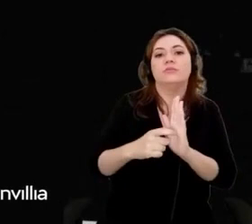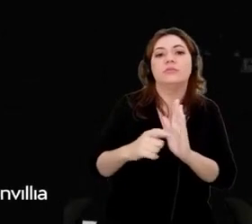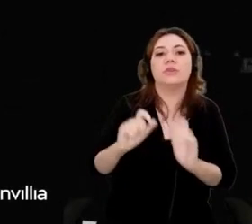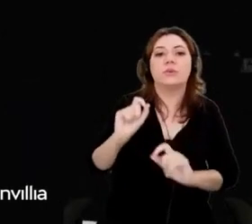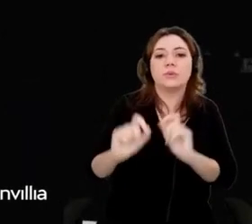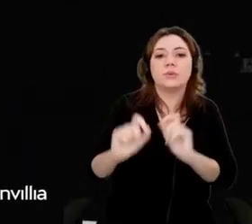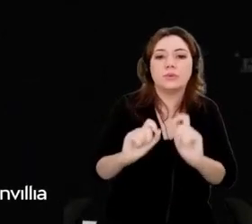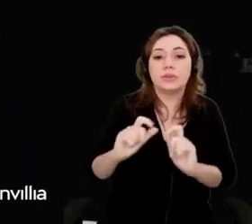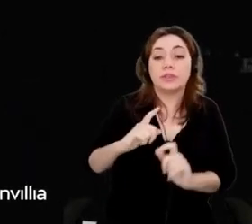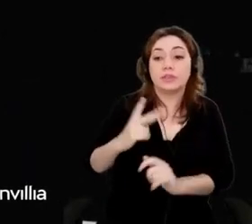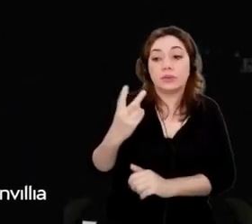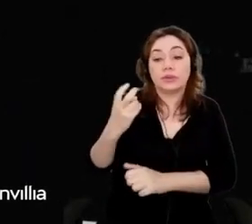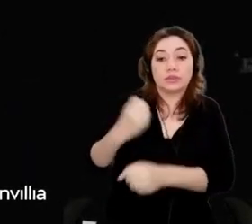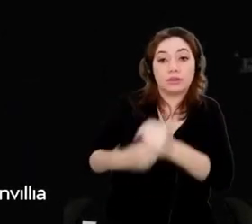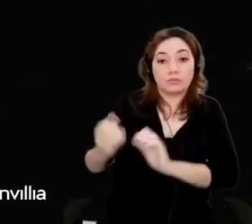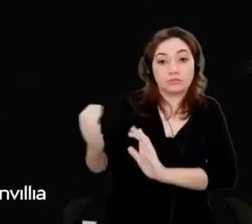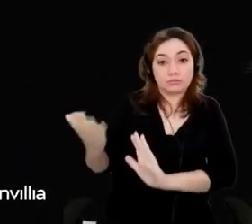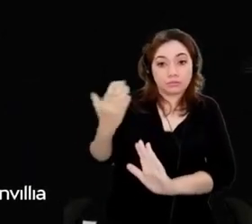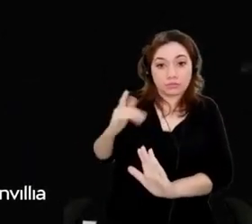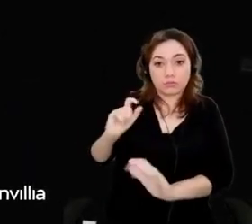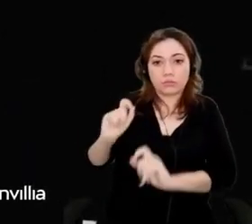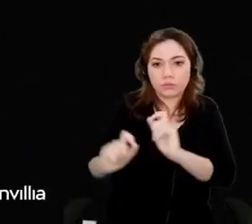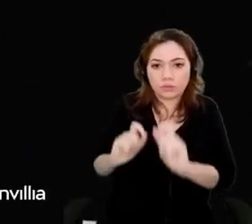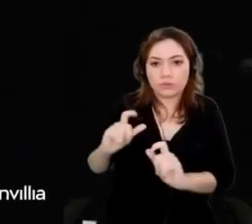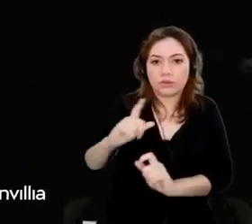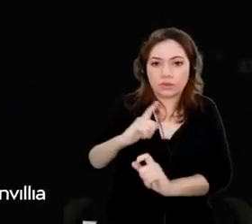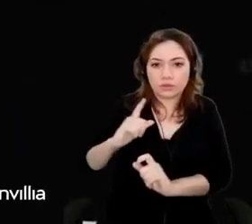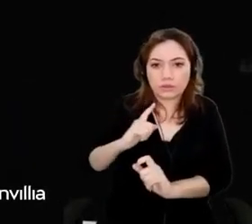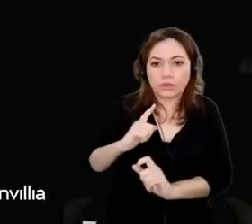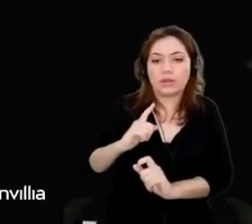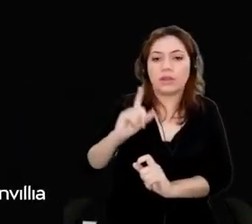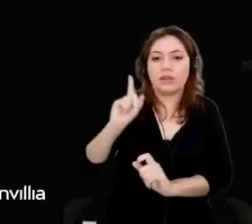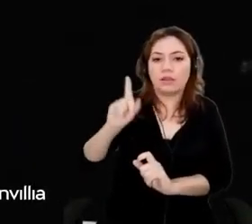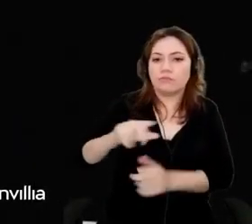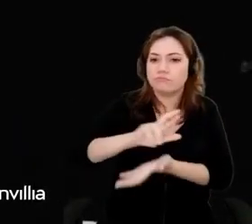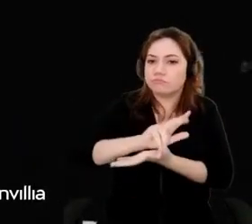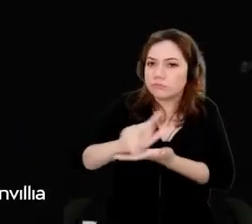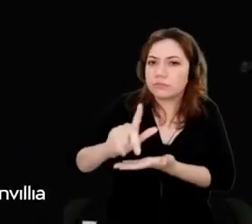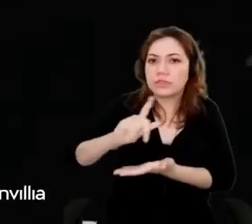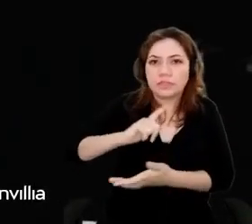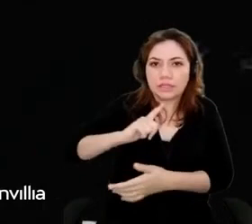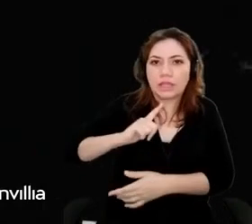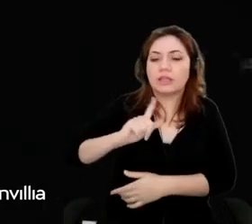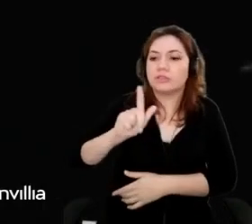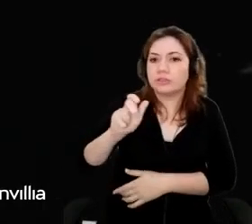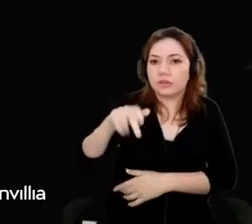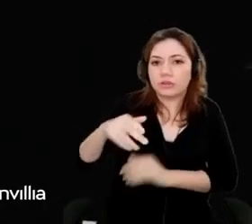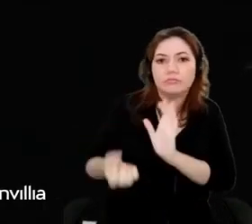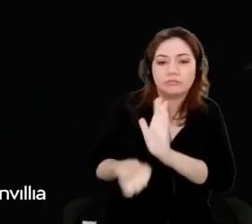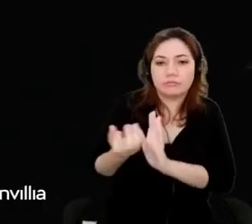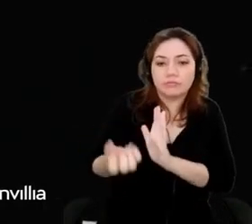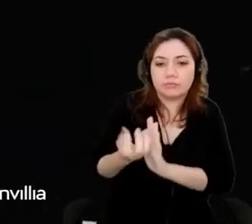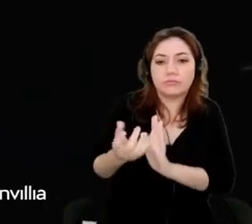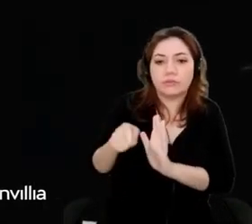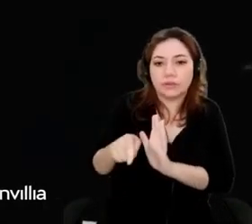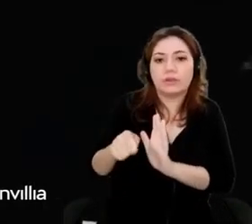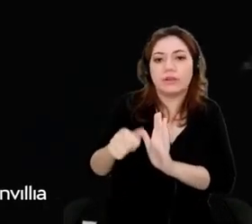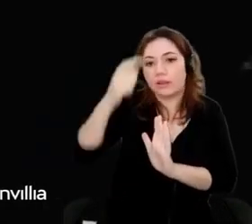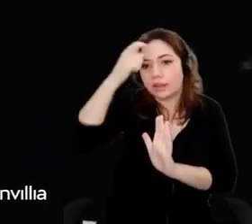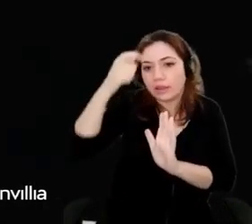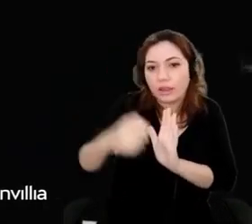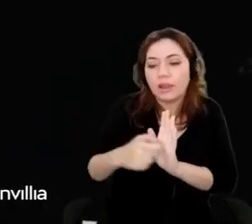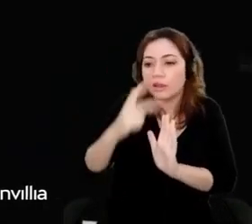of AI and Gen AI based features to augment our team's productivity. And